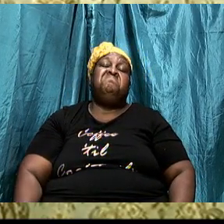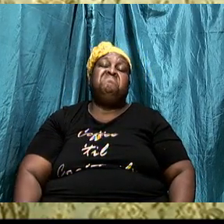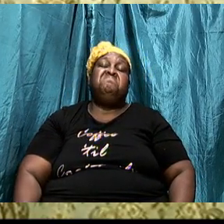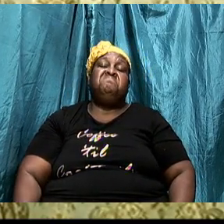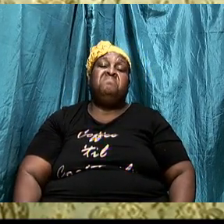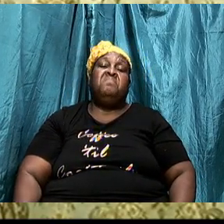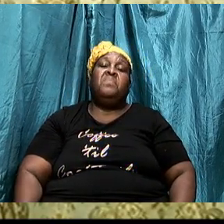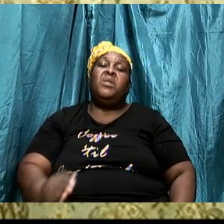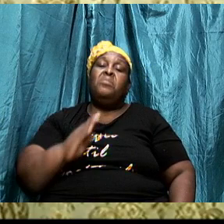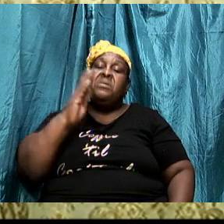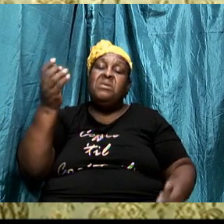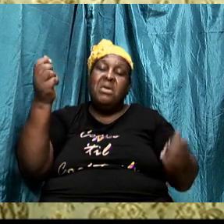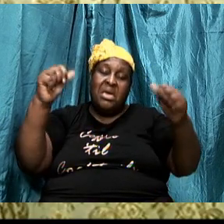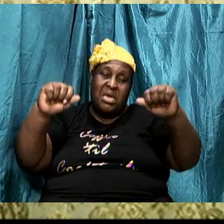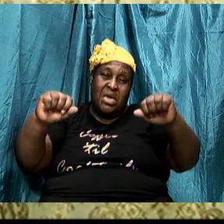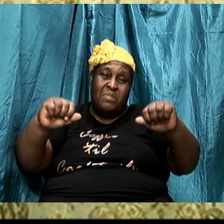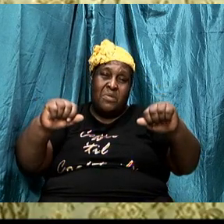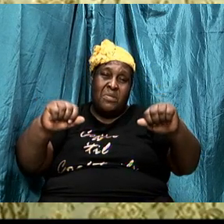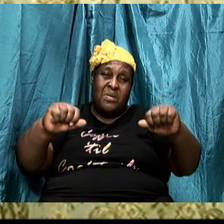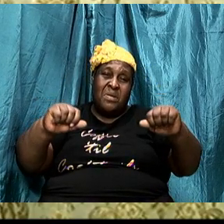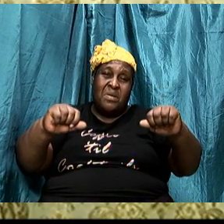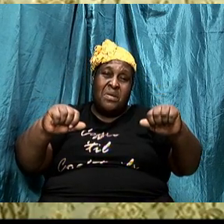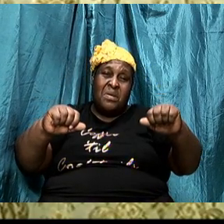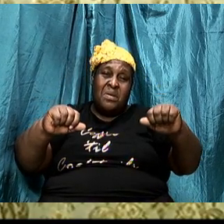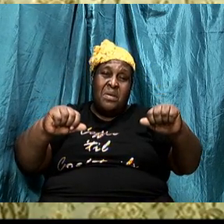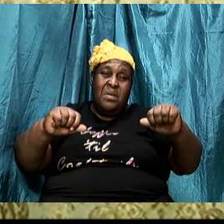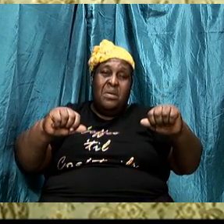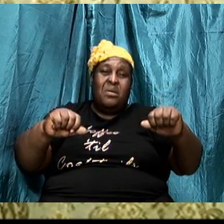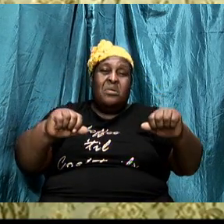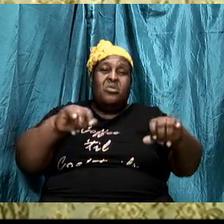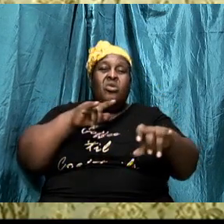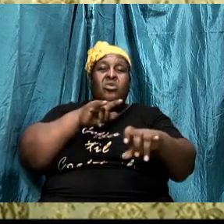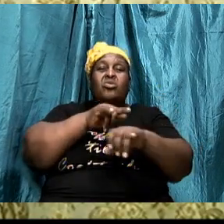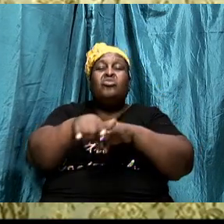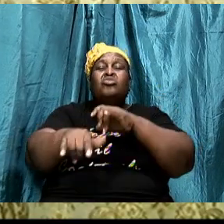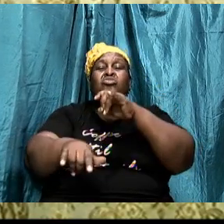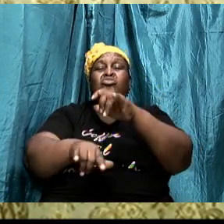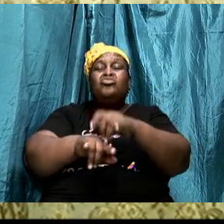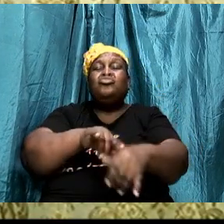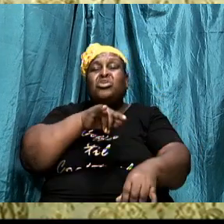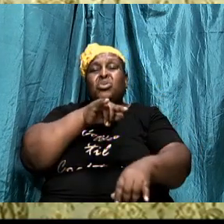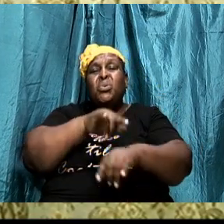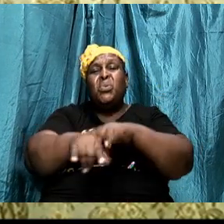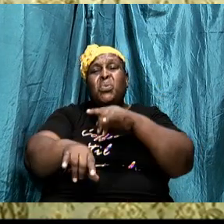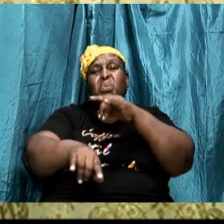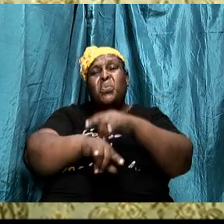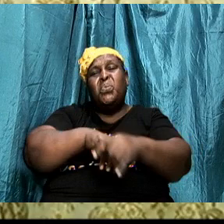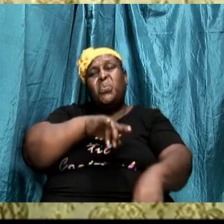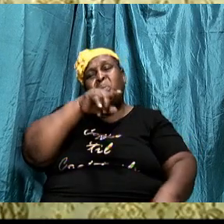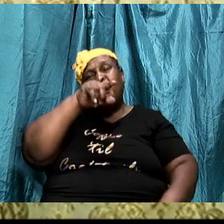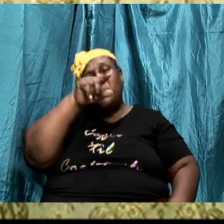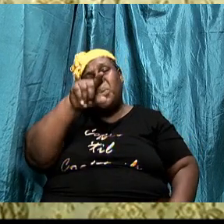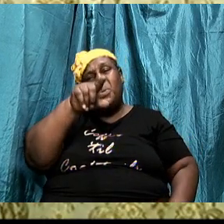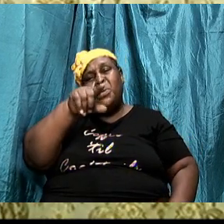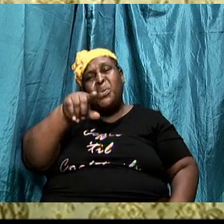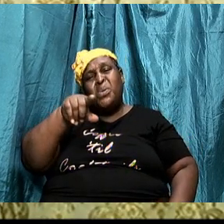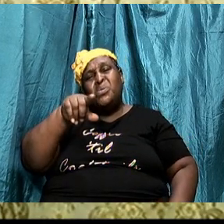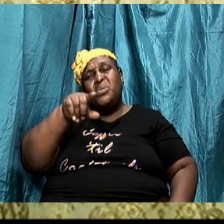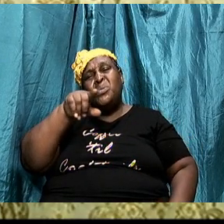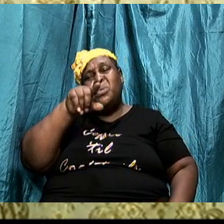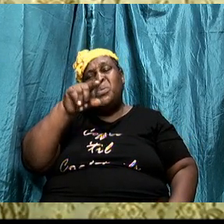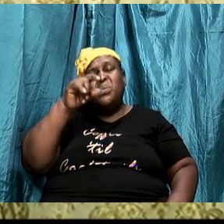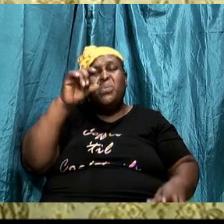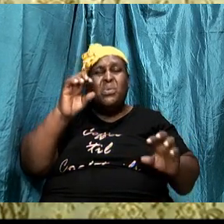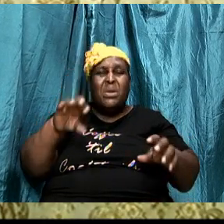will be able to push his thing against you and in church Holy Ghost you can identify